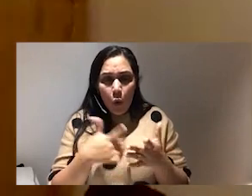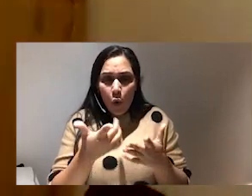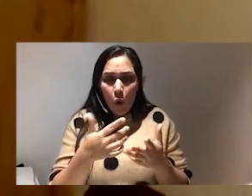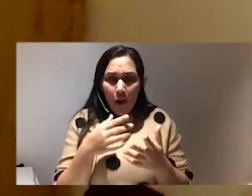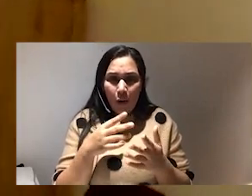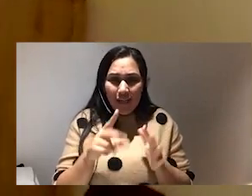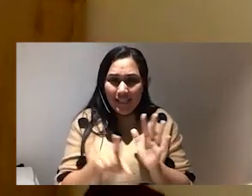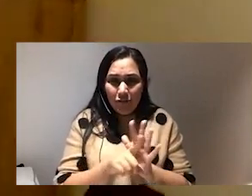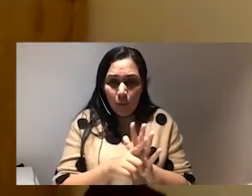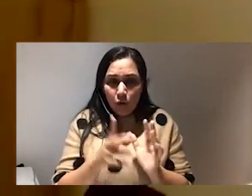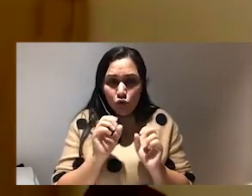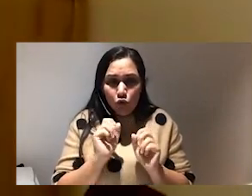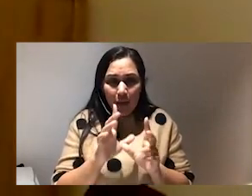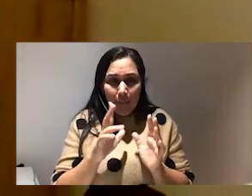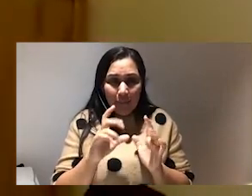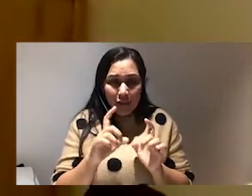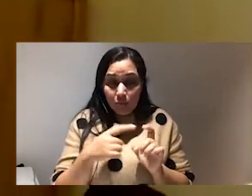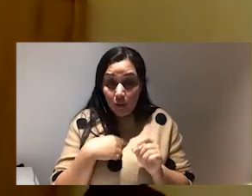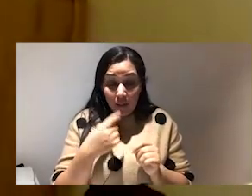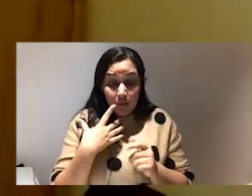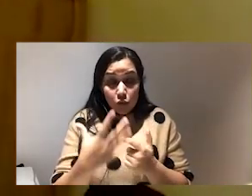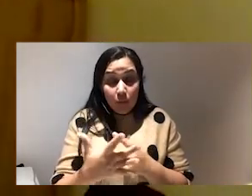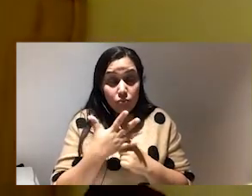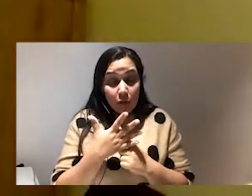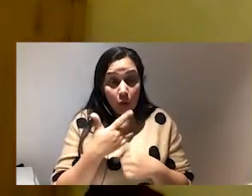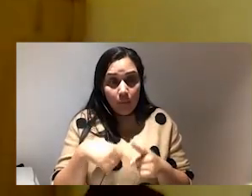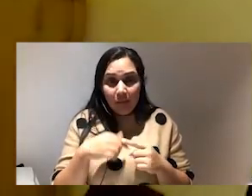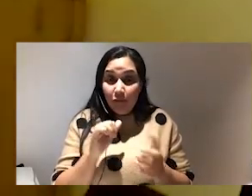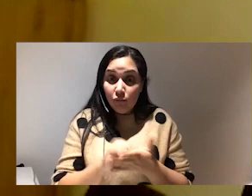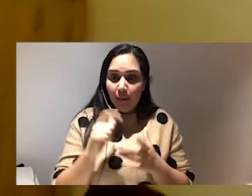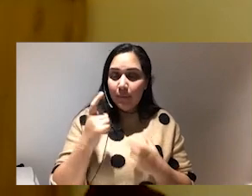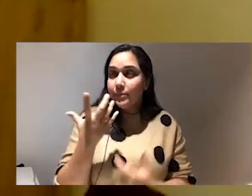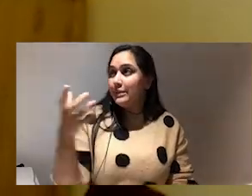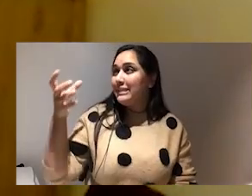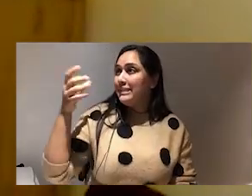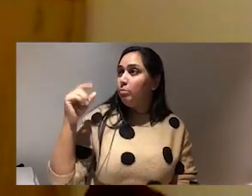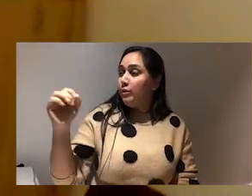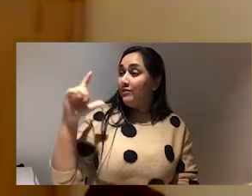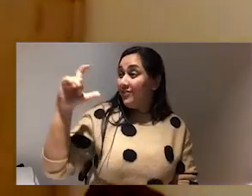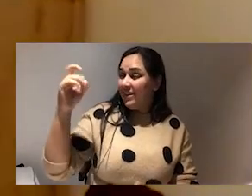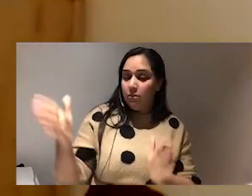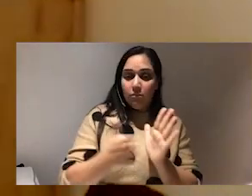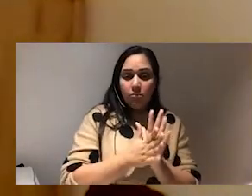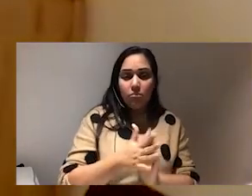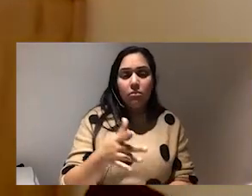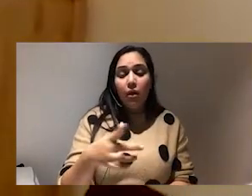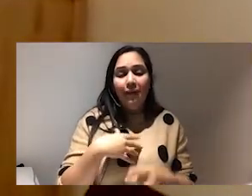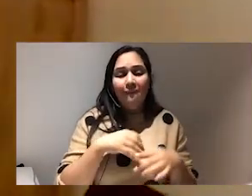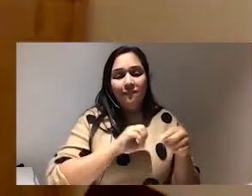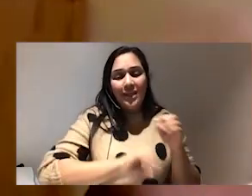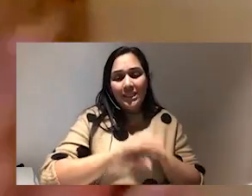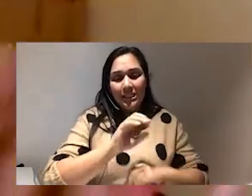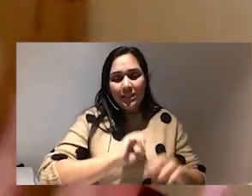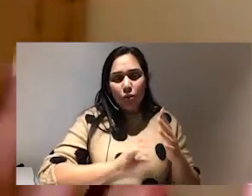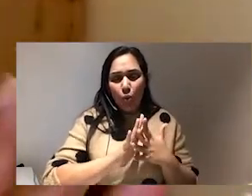because i think the amount of pressure that puts on people to have the right picture the right caption to look a certain way just like feeds into all of the